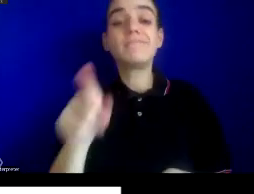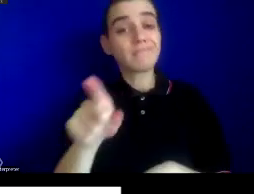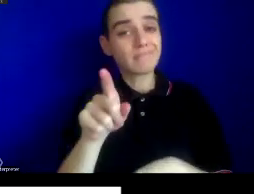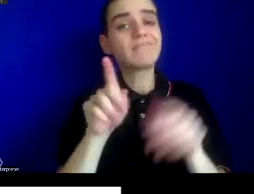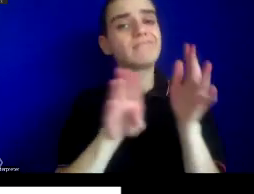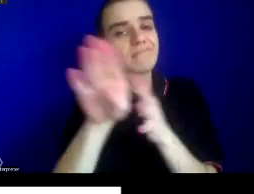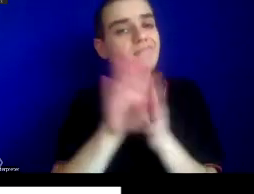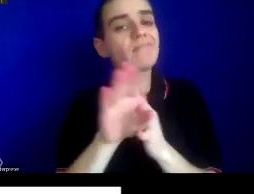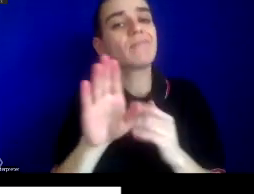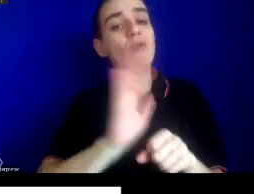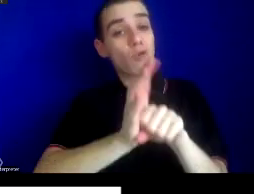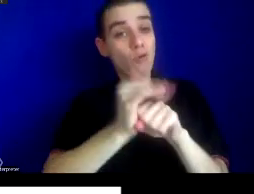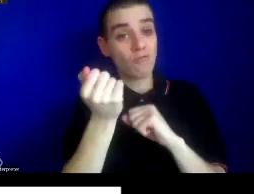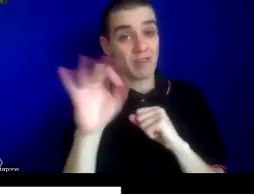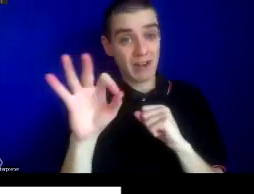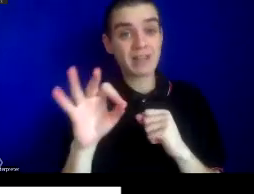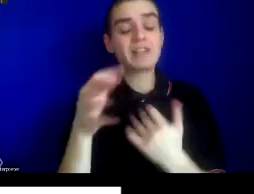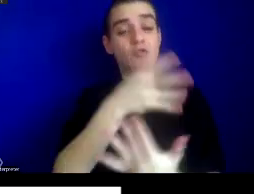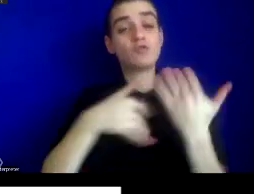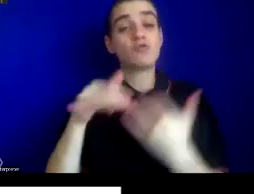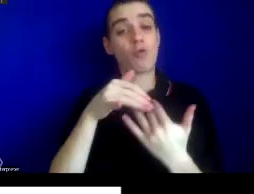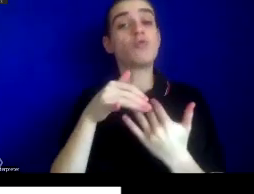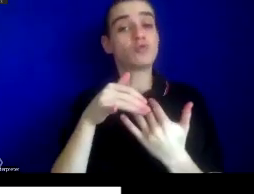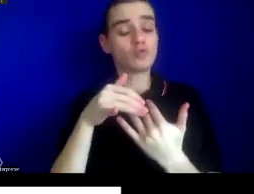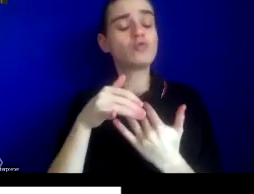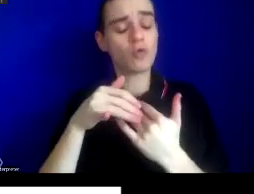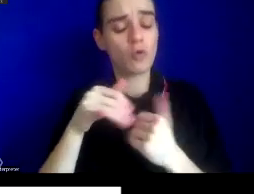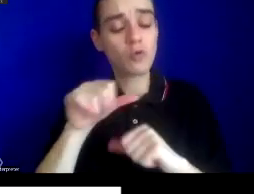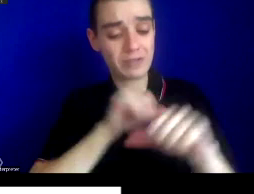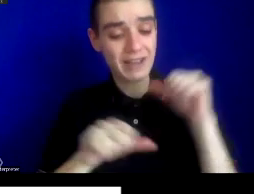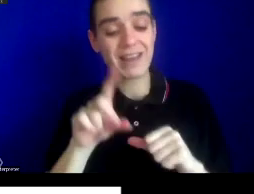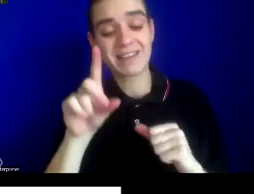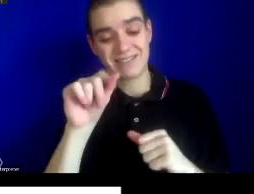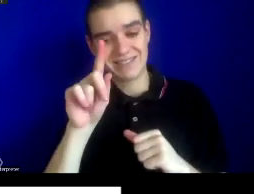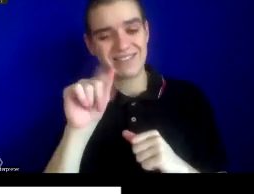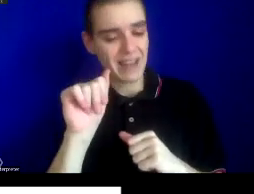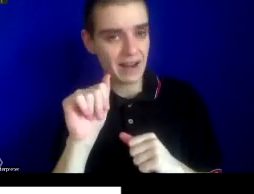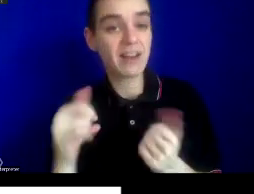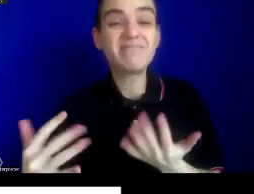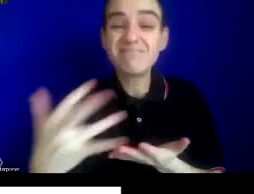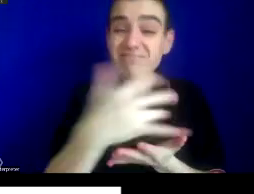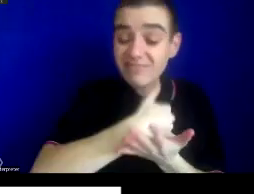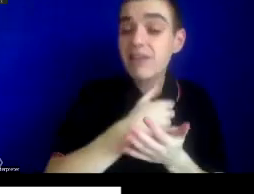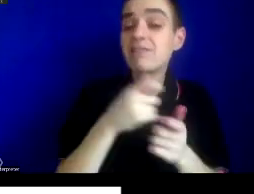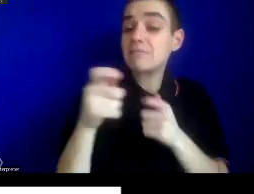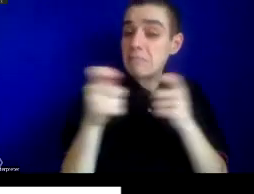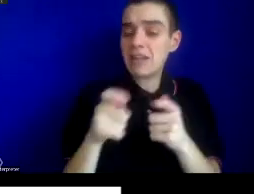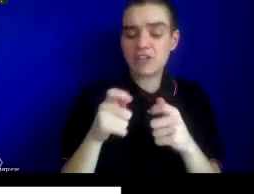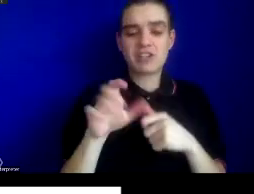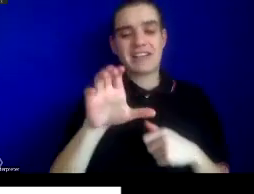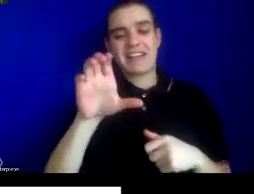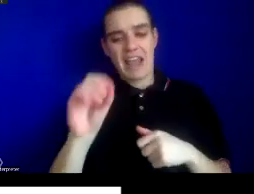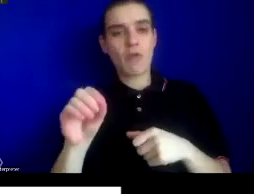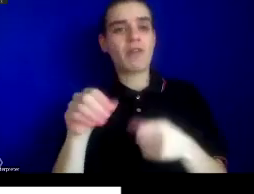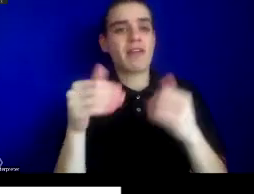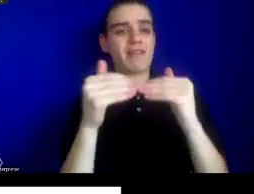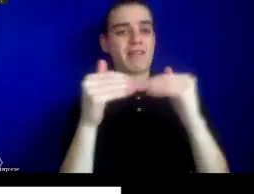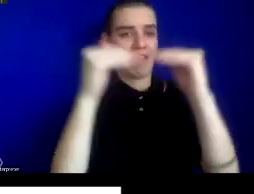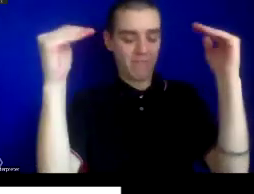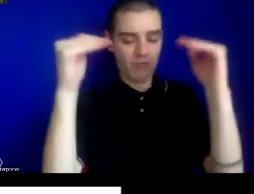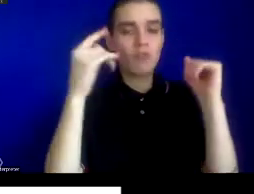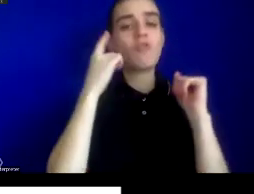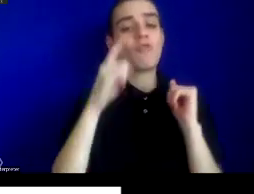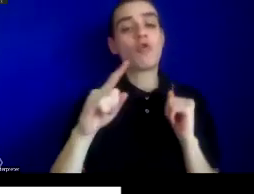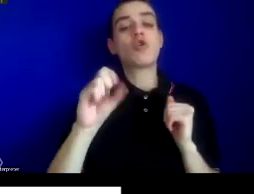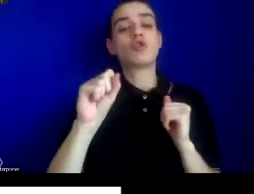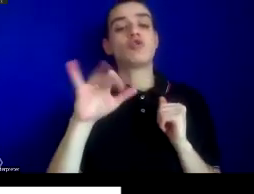-19 social science data hub. This data hub collects and manages county-level data on socio-demographic and health